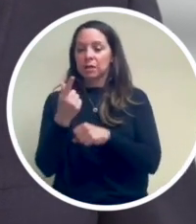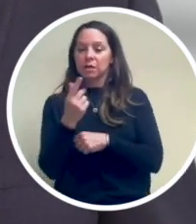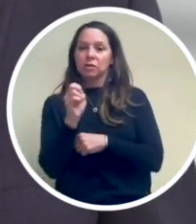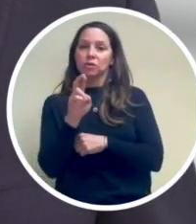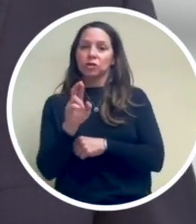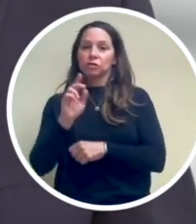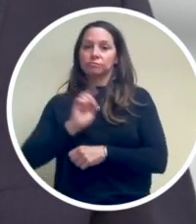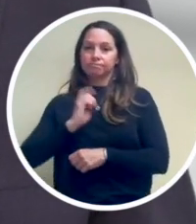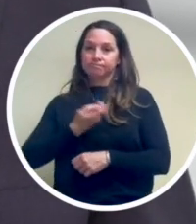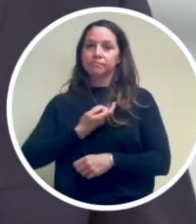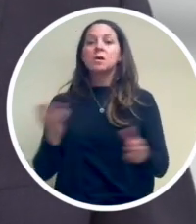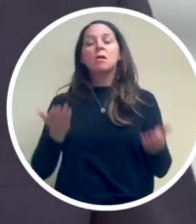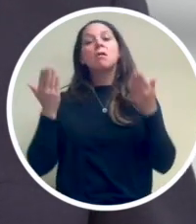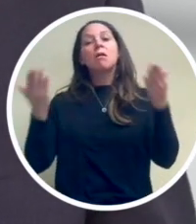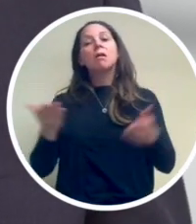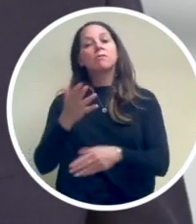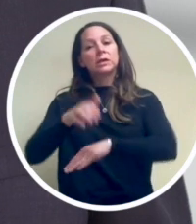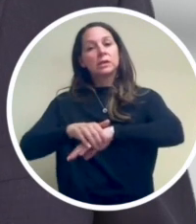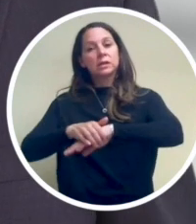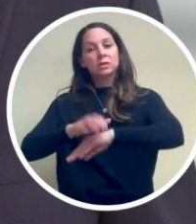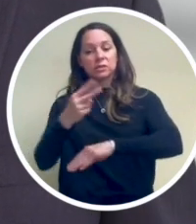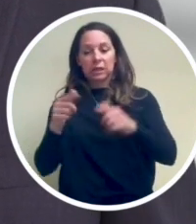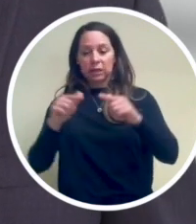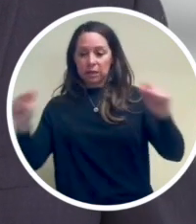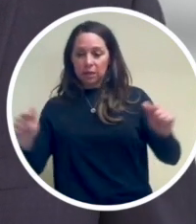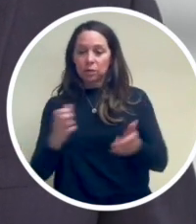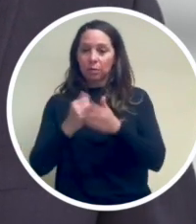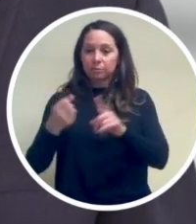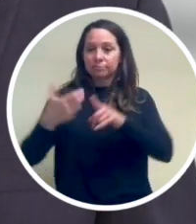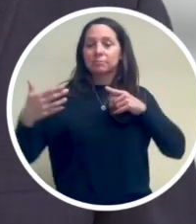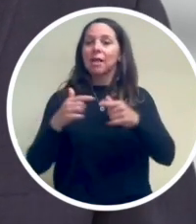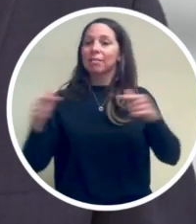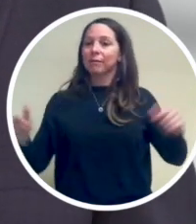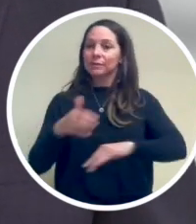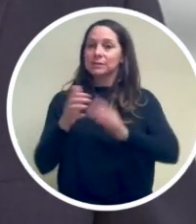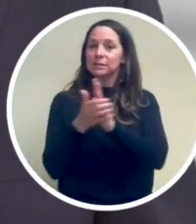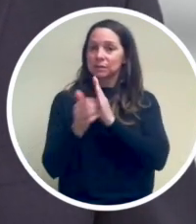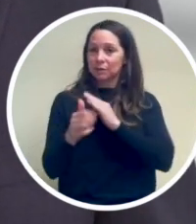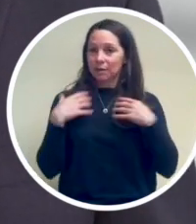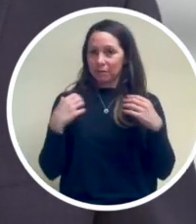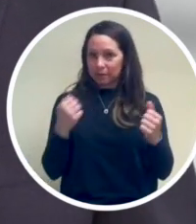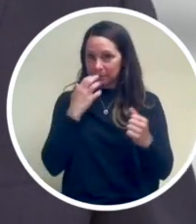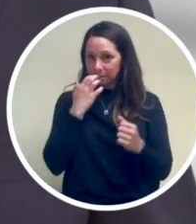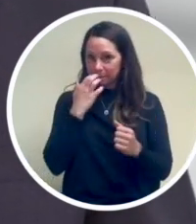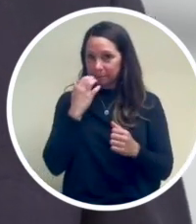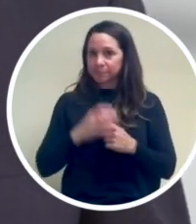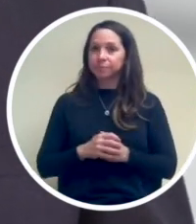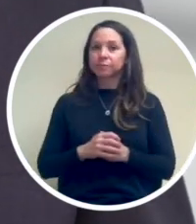employee gender transition, offering English as a second language to help build language skills and confidence,